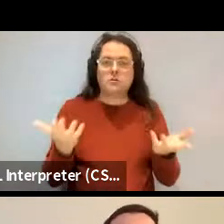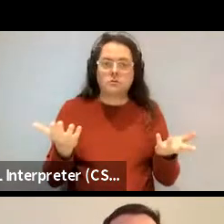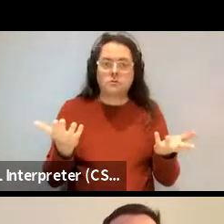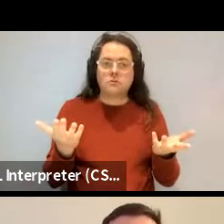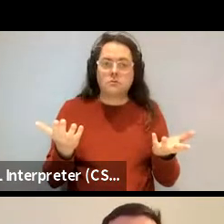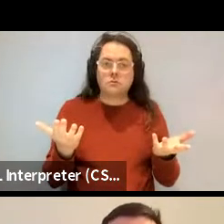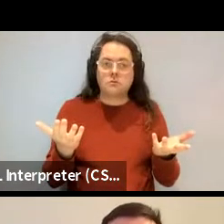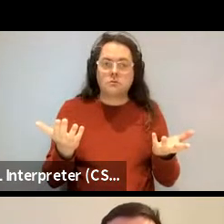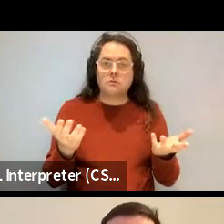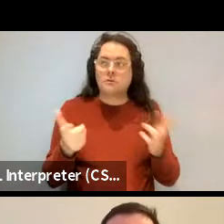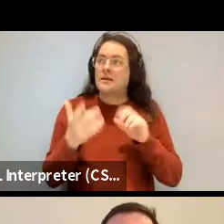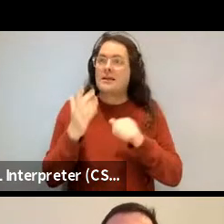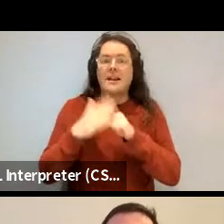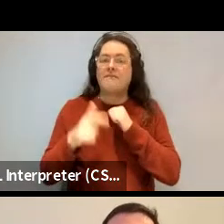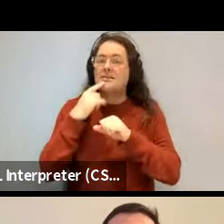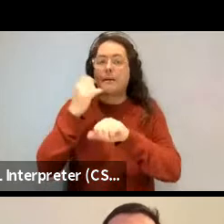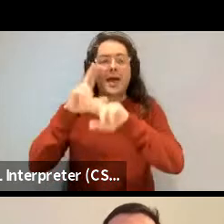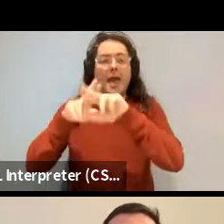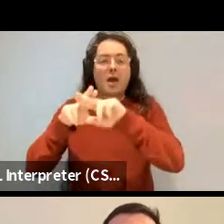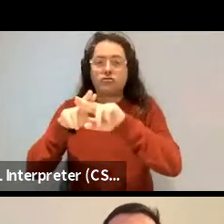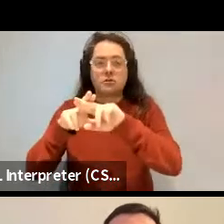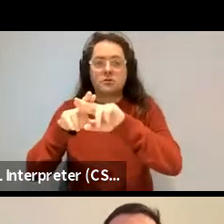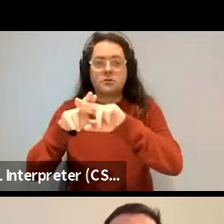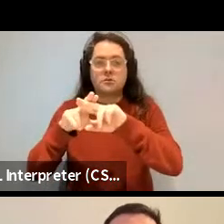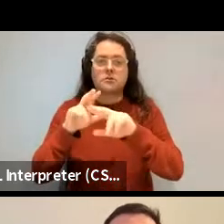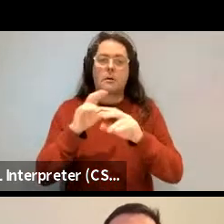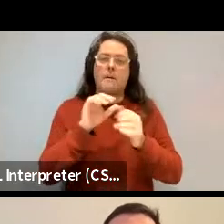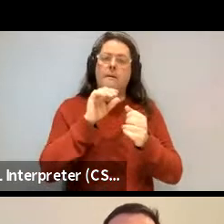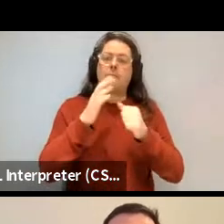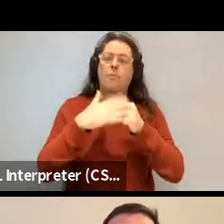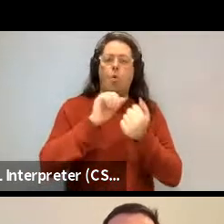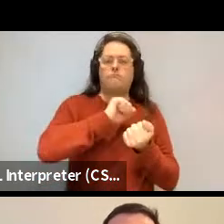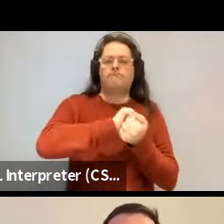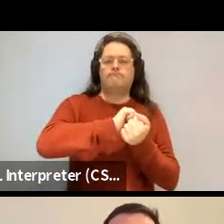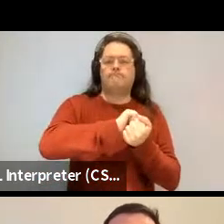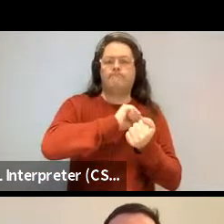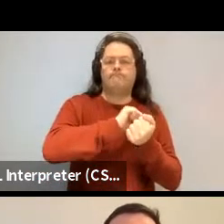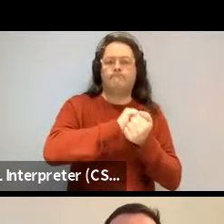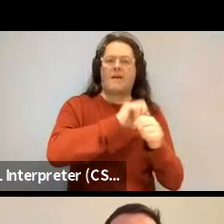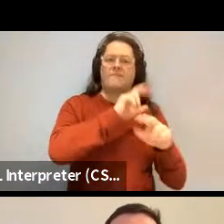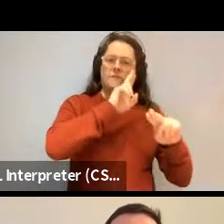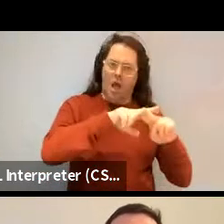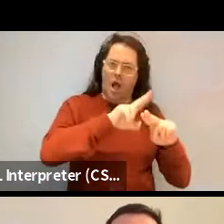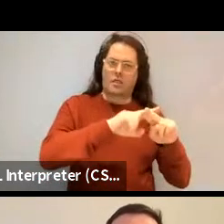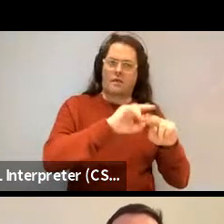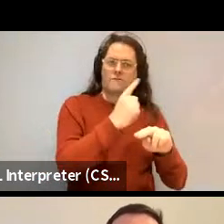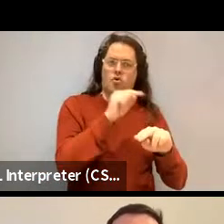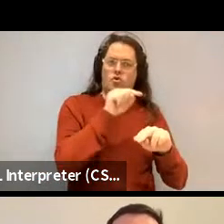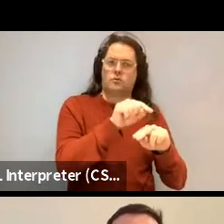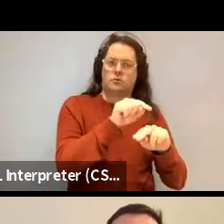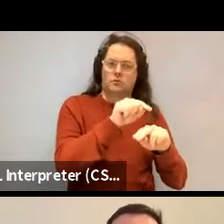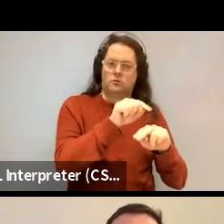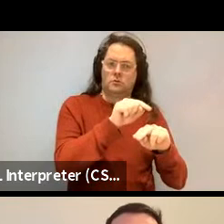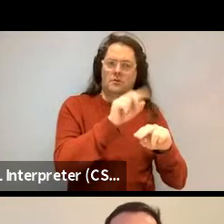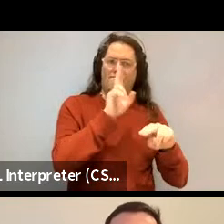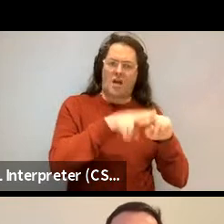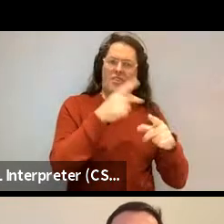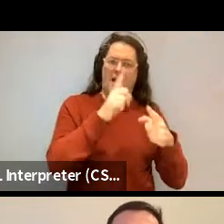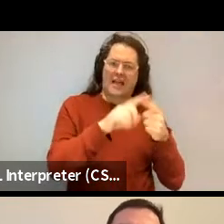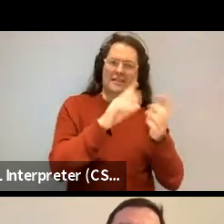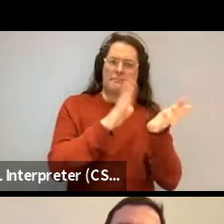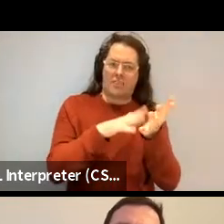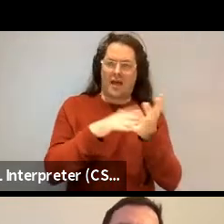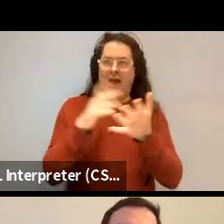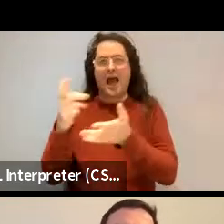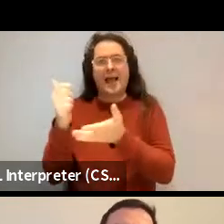people who don't say parents are more conservative and want that father to be, you know, the powerful, like that might